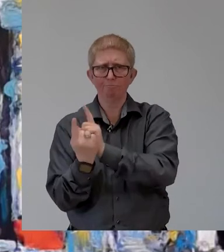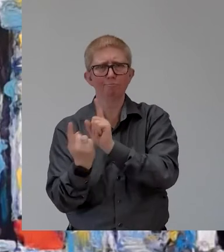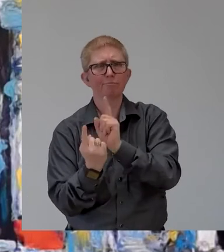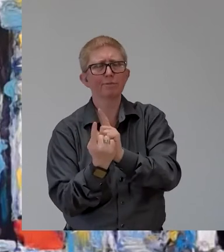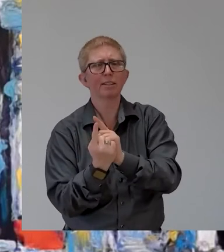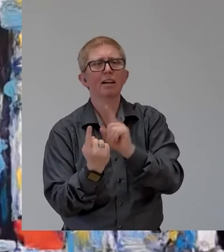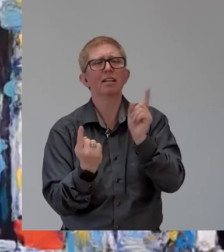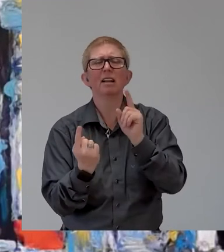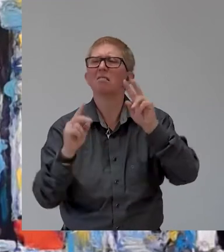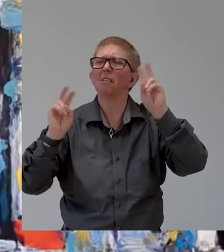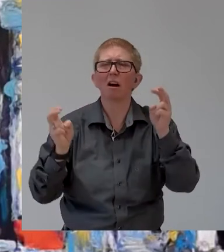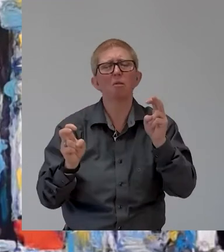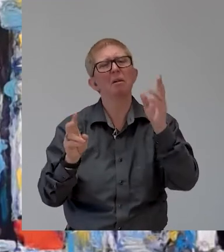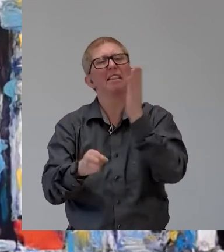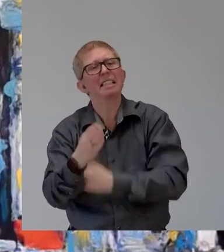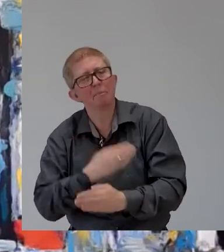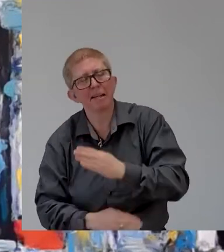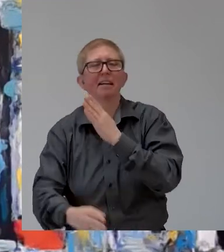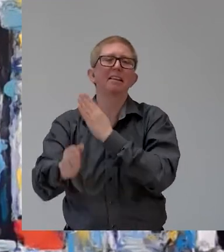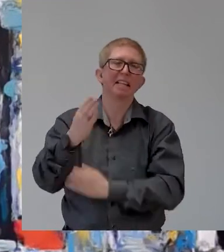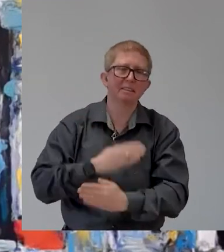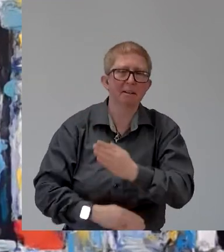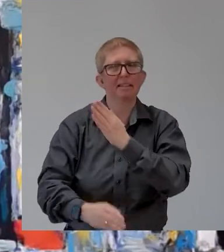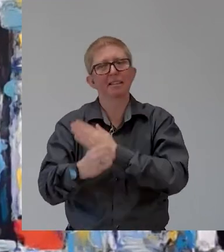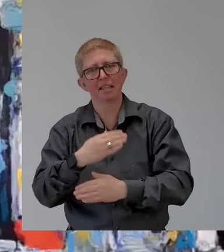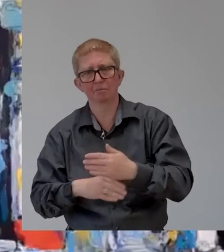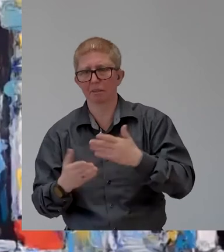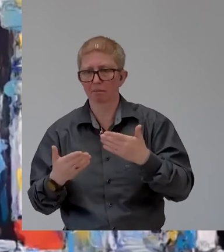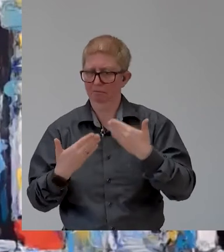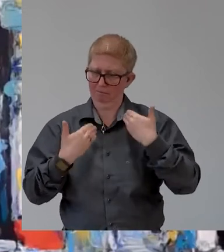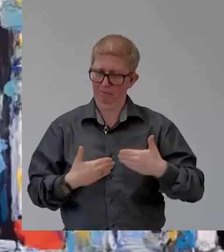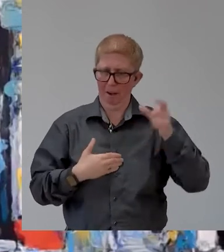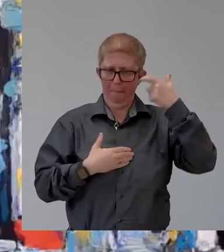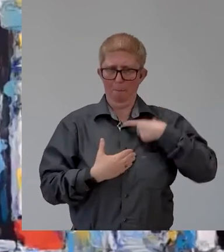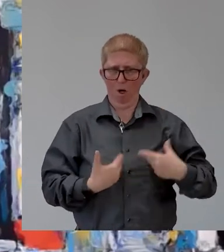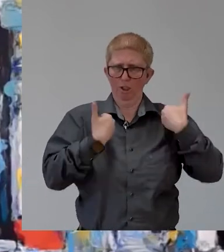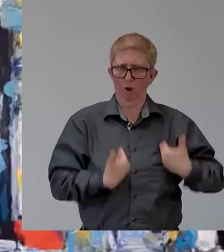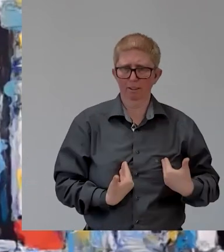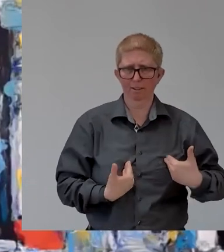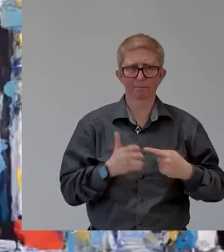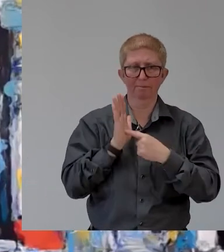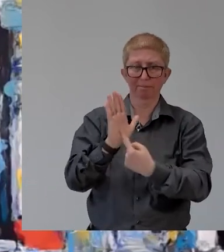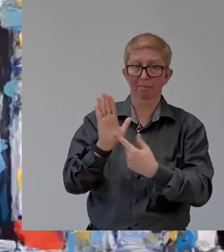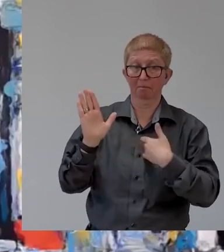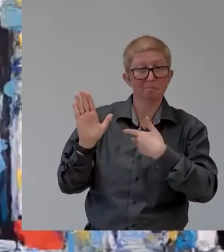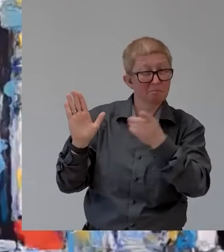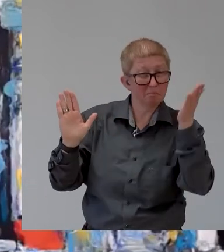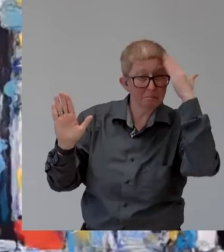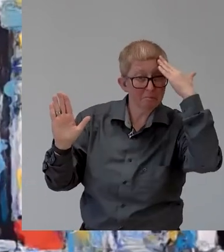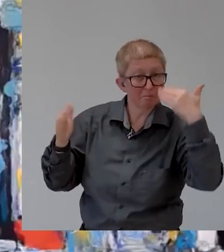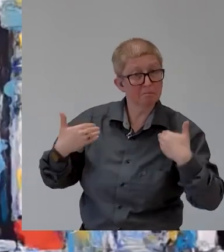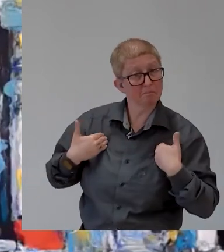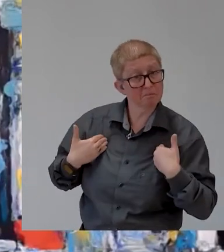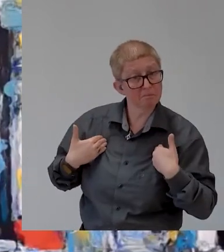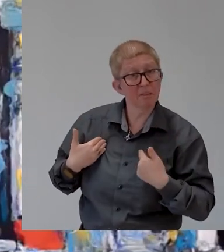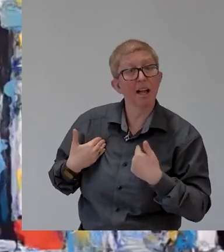is probably one of the only ones on only countries in the world where by law every service provider has